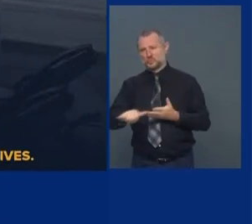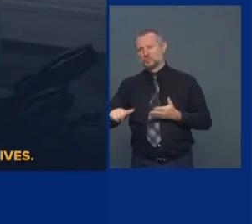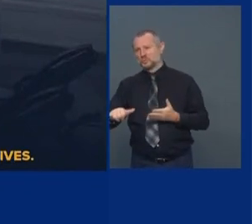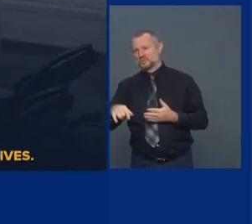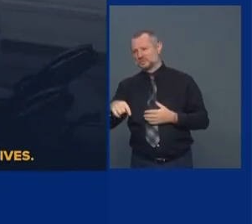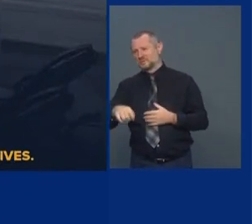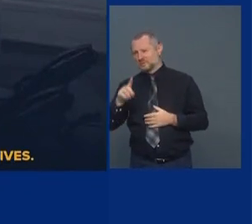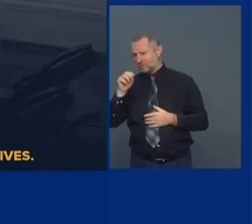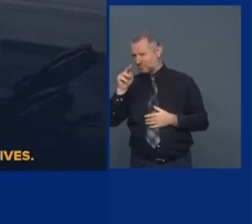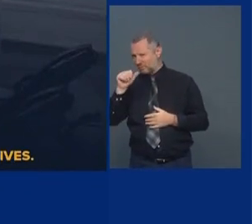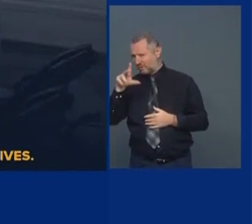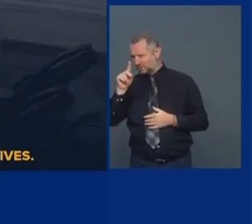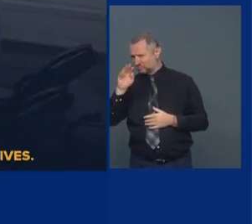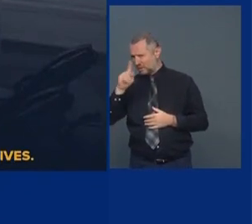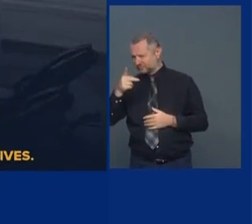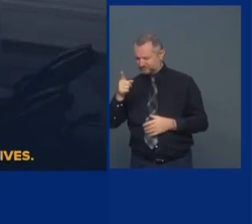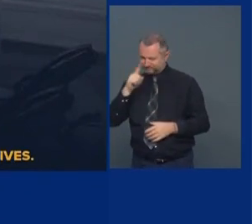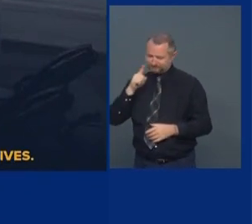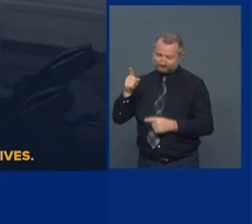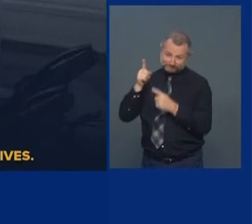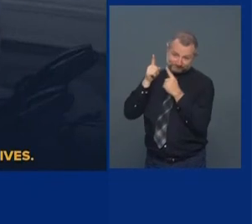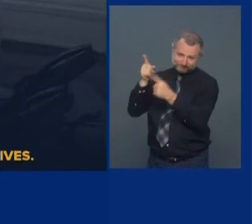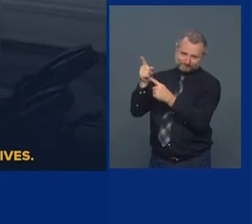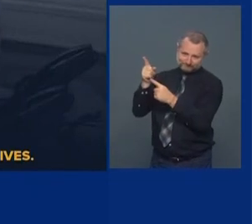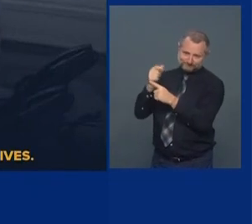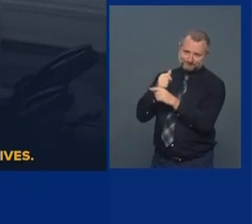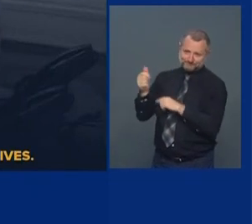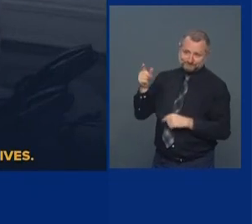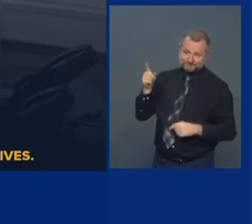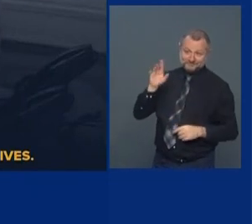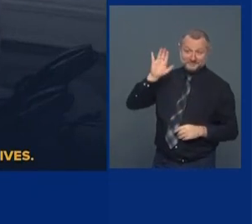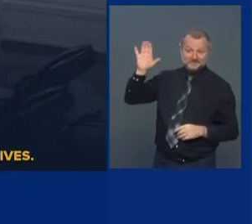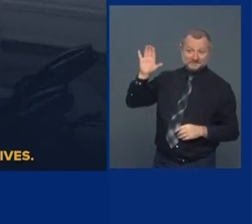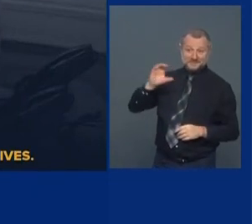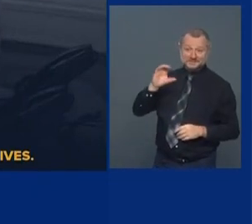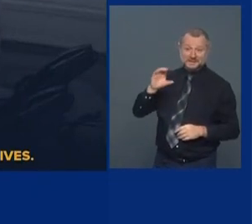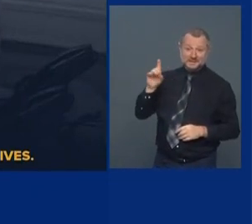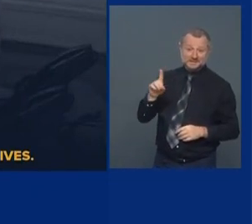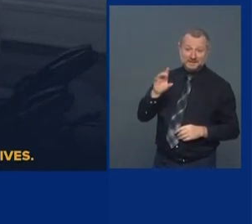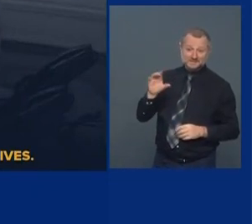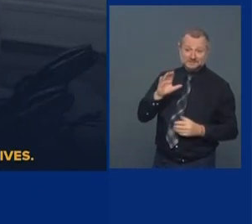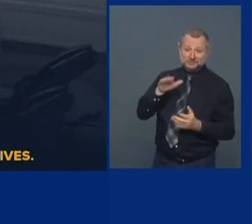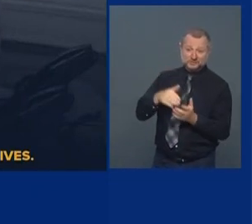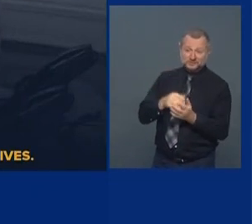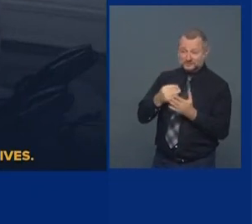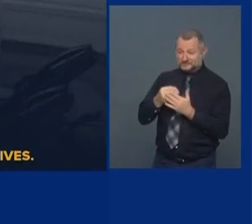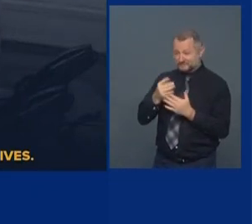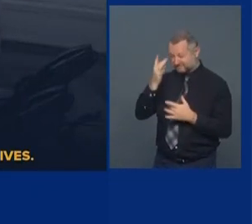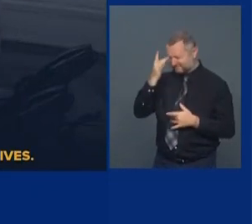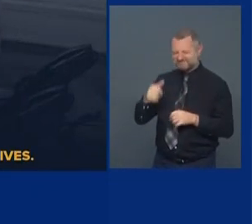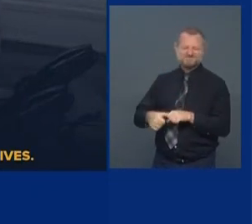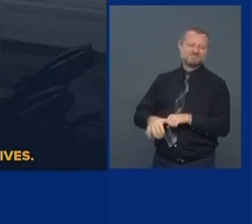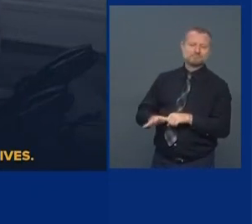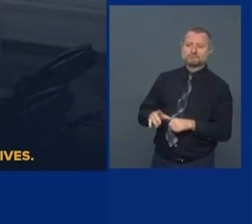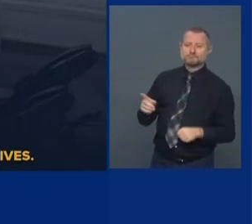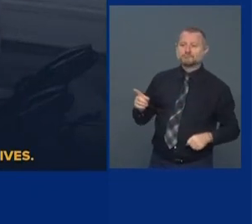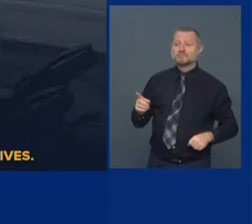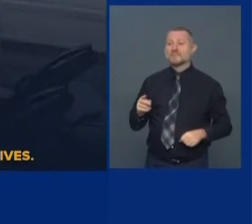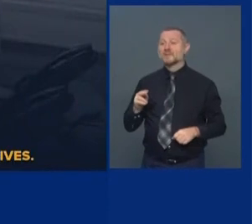and his incompetent CDC and his incompetent NIH and his